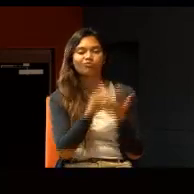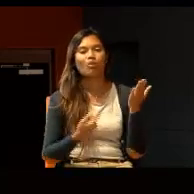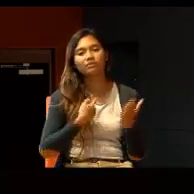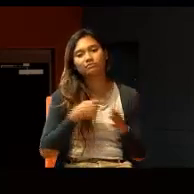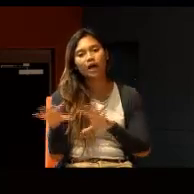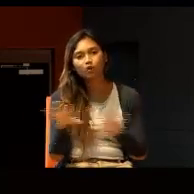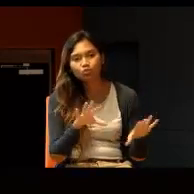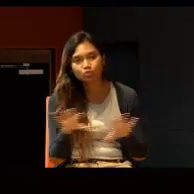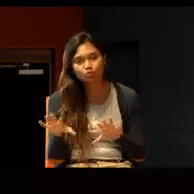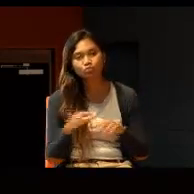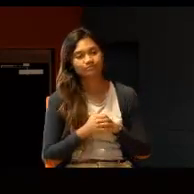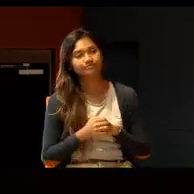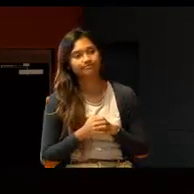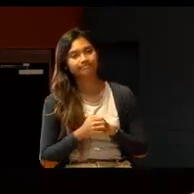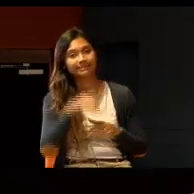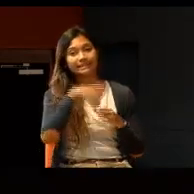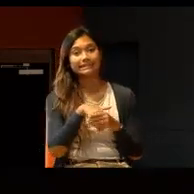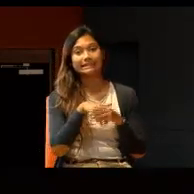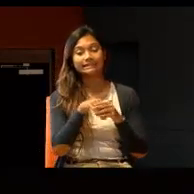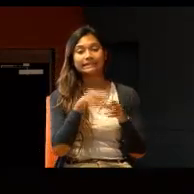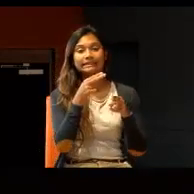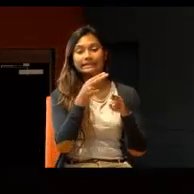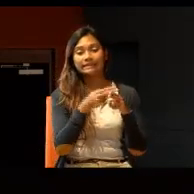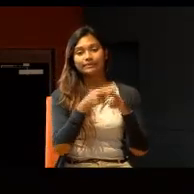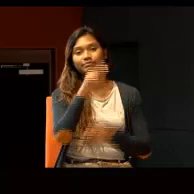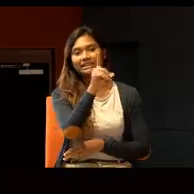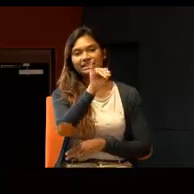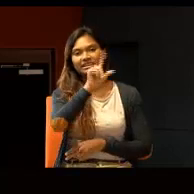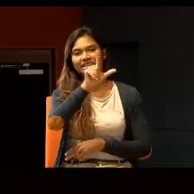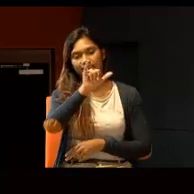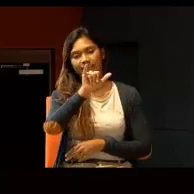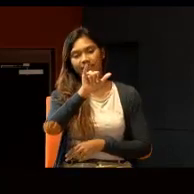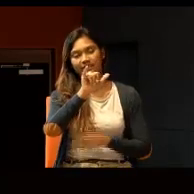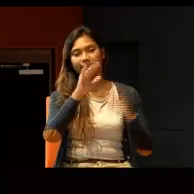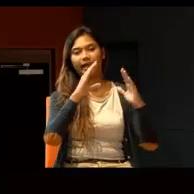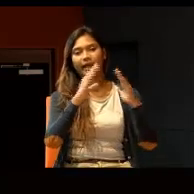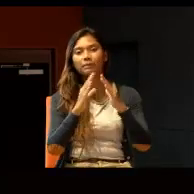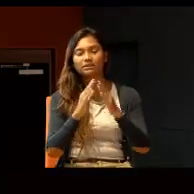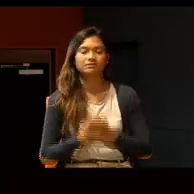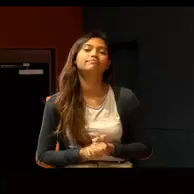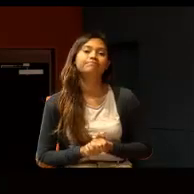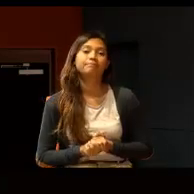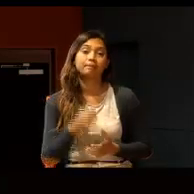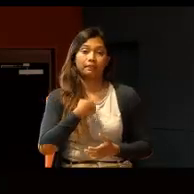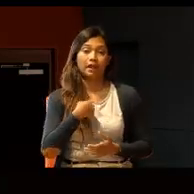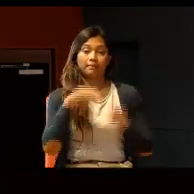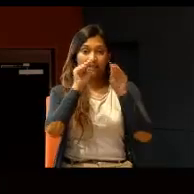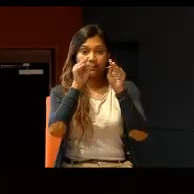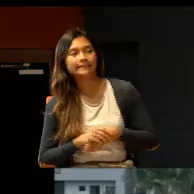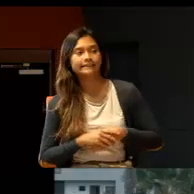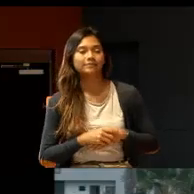in Delhi, in in capital. I was a teacher with a company in school for the deaf, in Delhi.